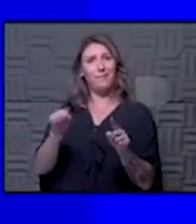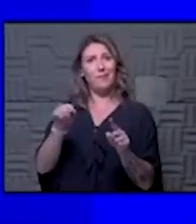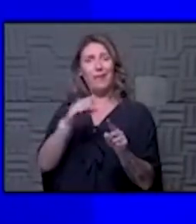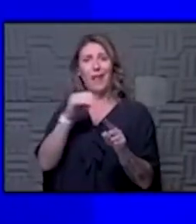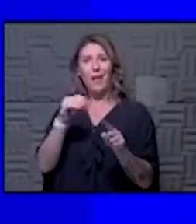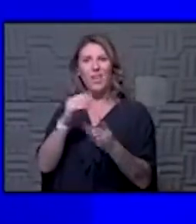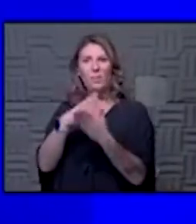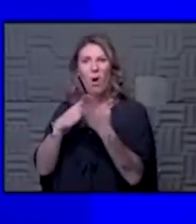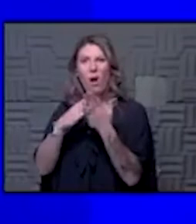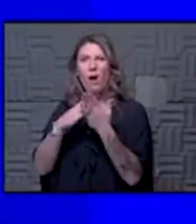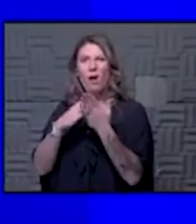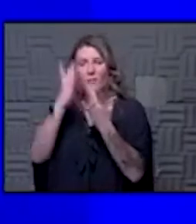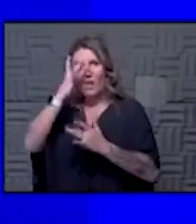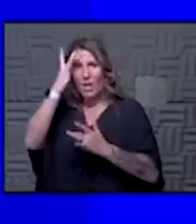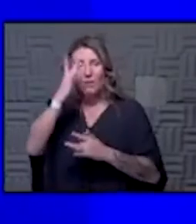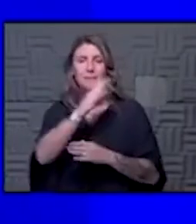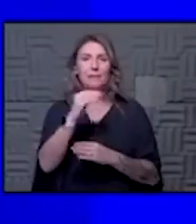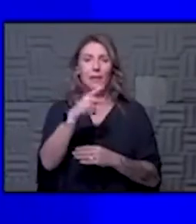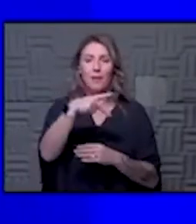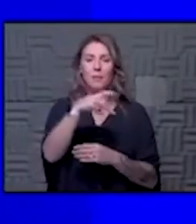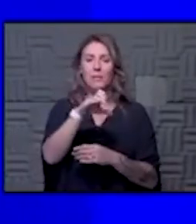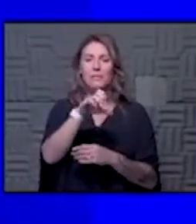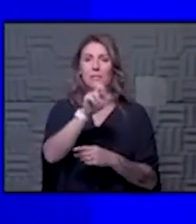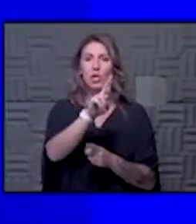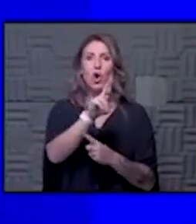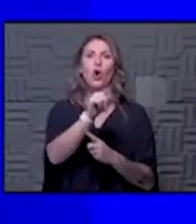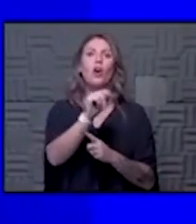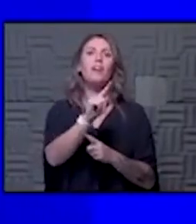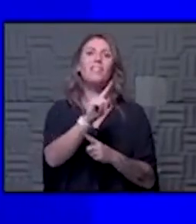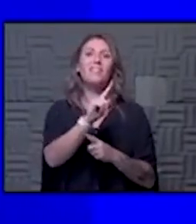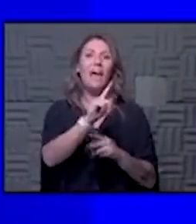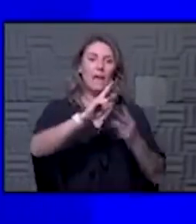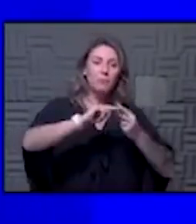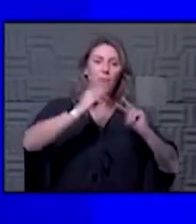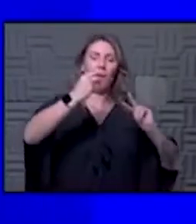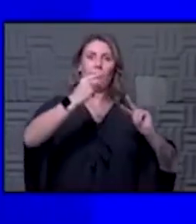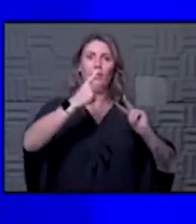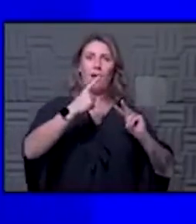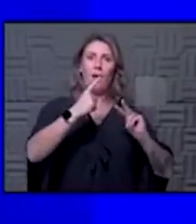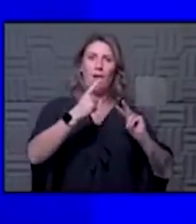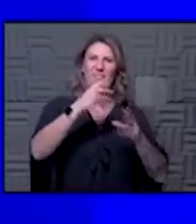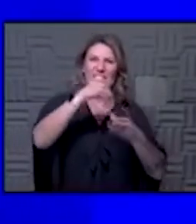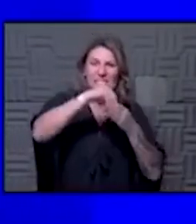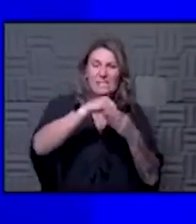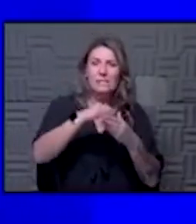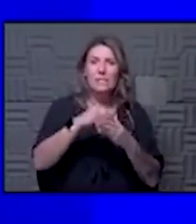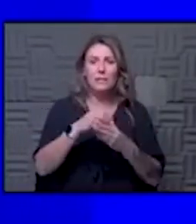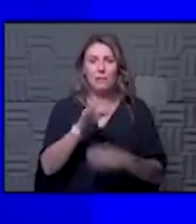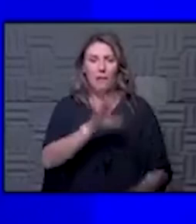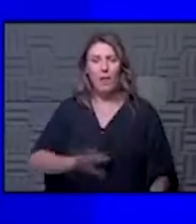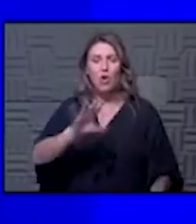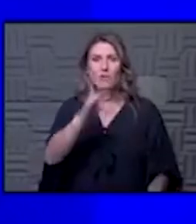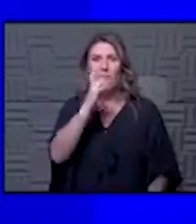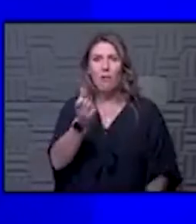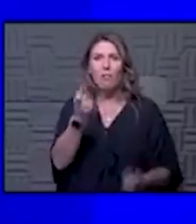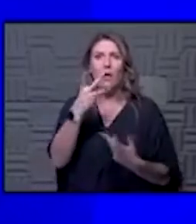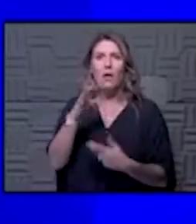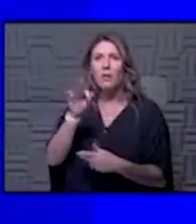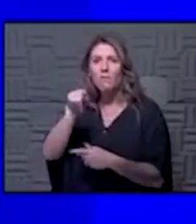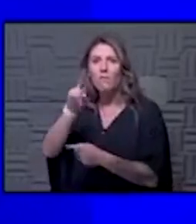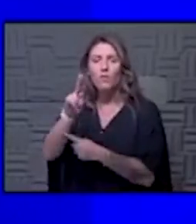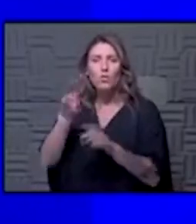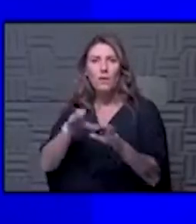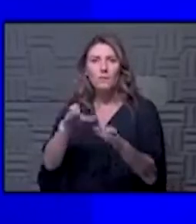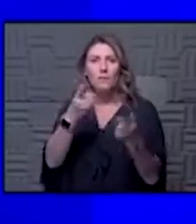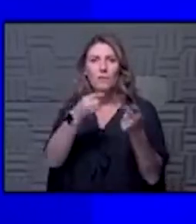are the pcr tests which look for the the genomic material we know that in areas where there's not a lot of influenza activity at that